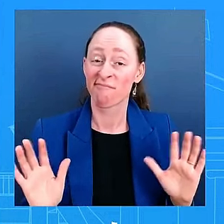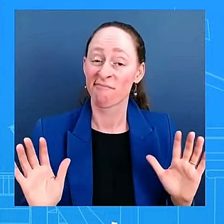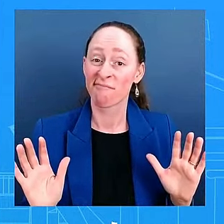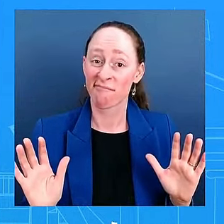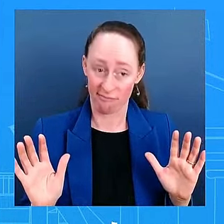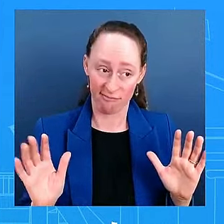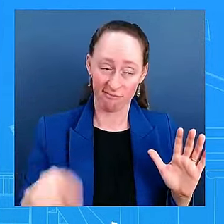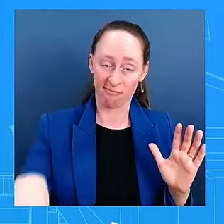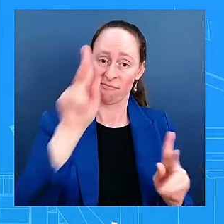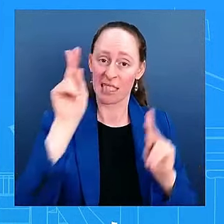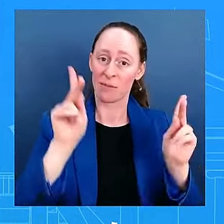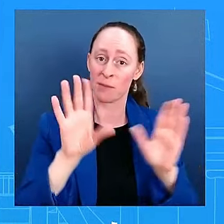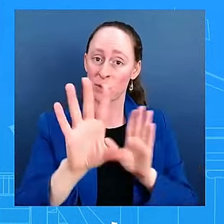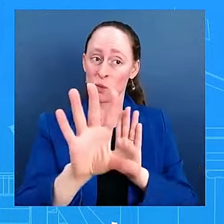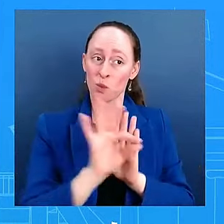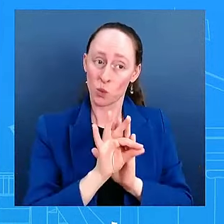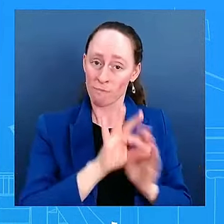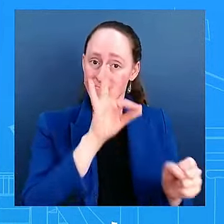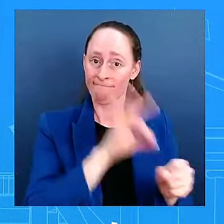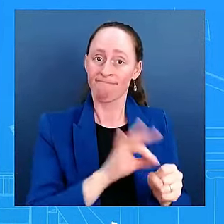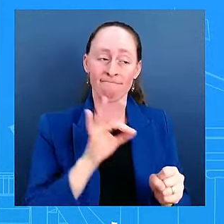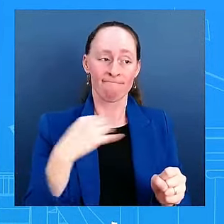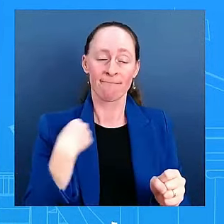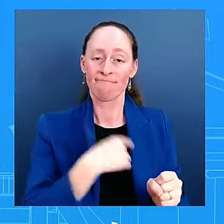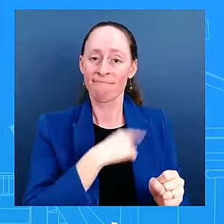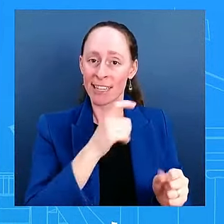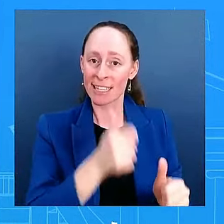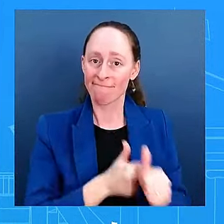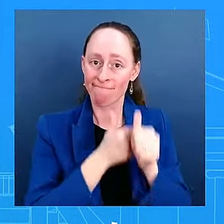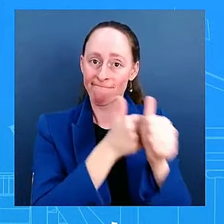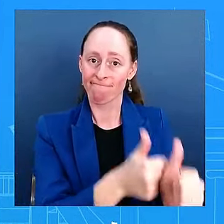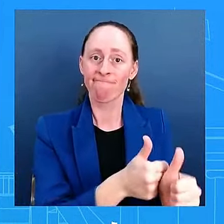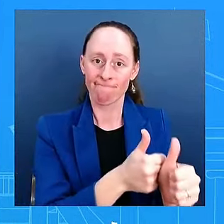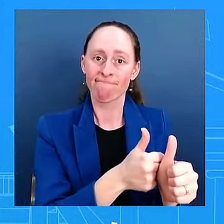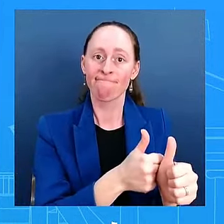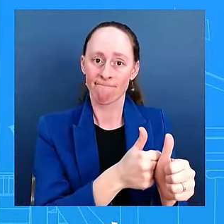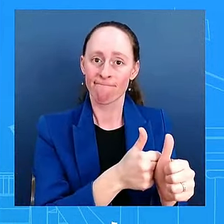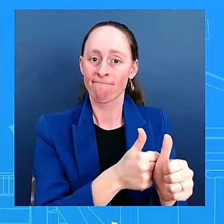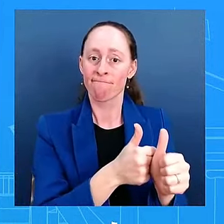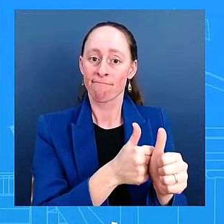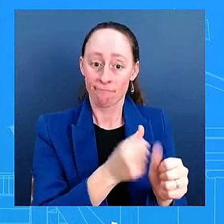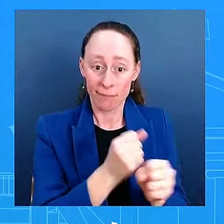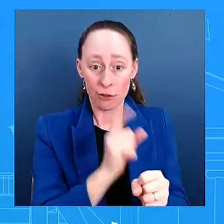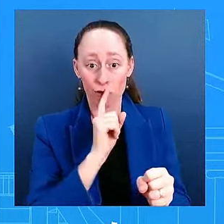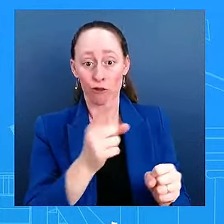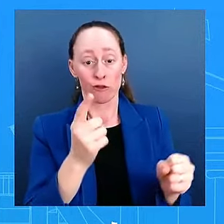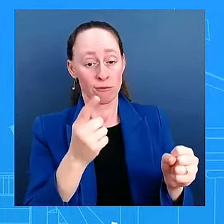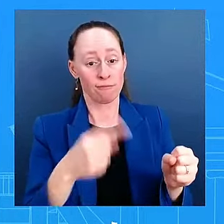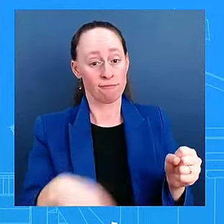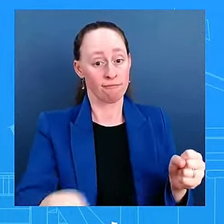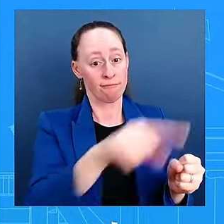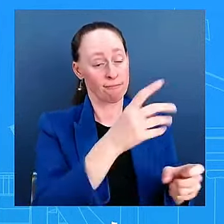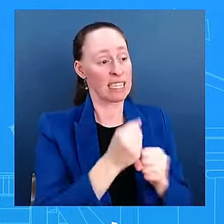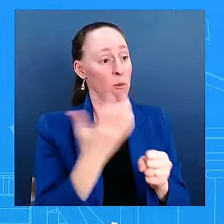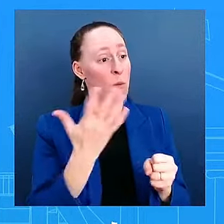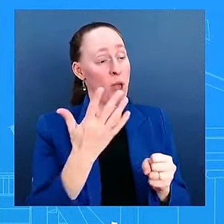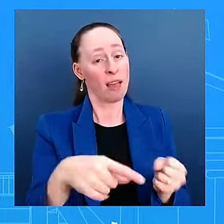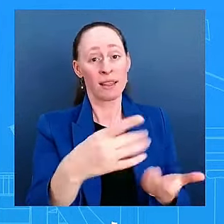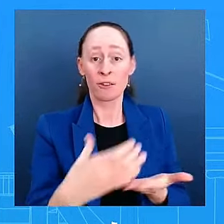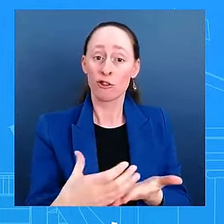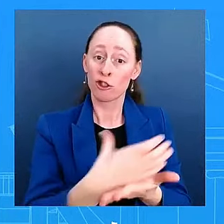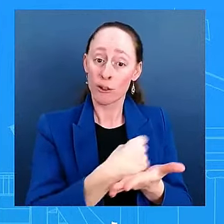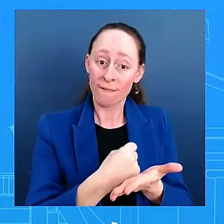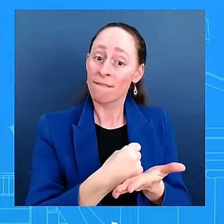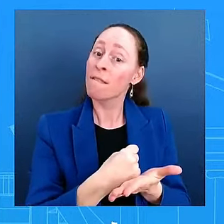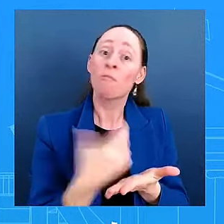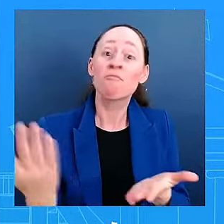made. And we are going to make sure that the American people get what they deserve, which is a peaceful transfer of power. And we're going to focus, continue to